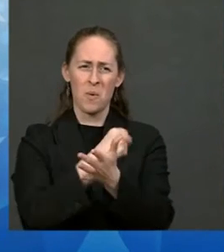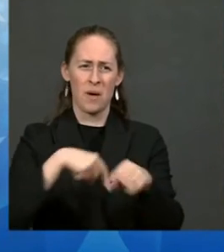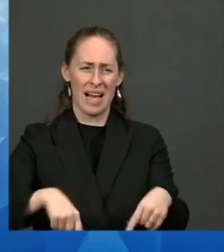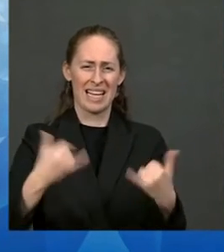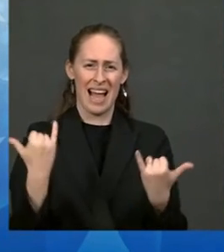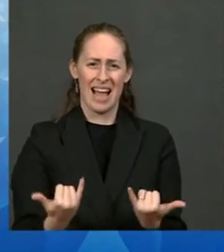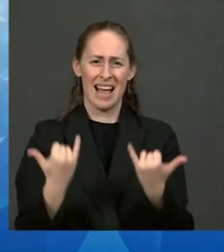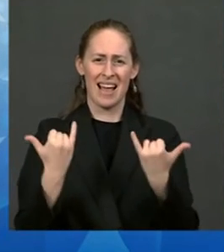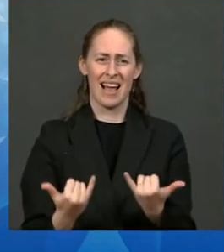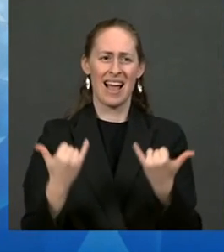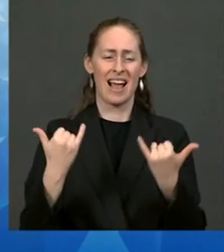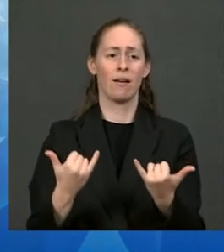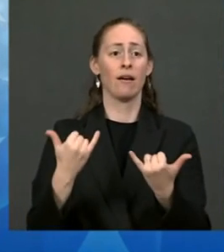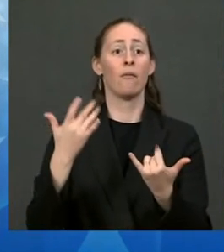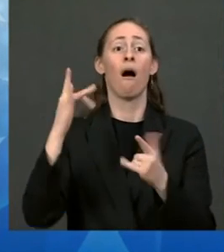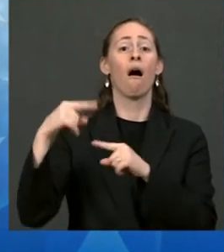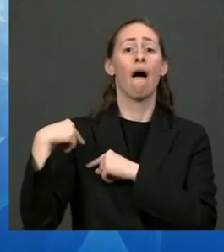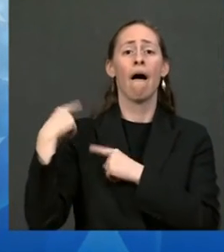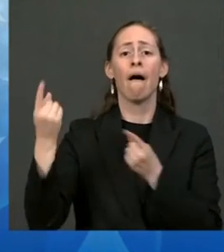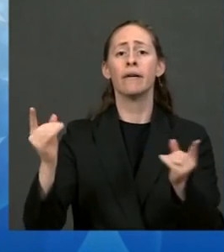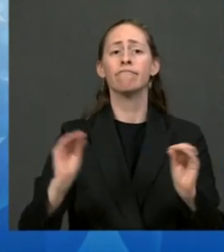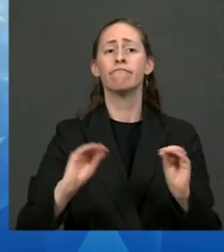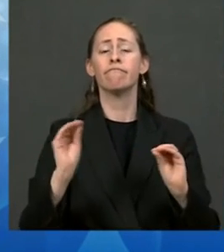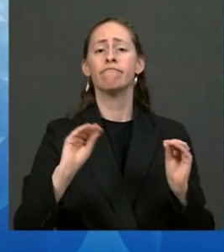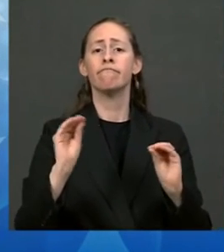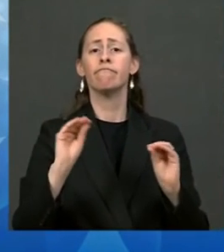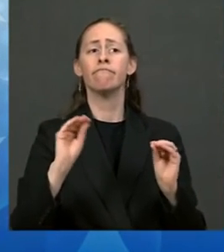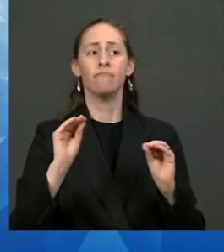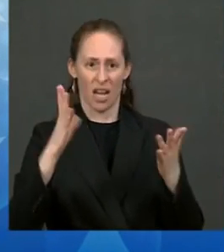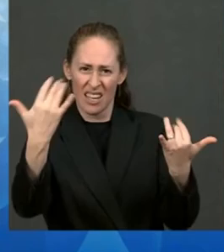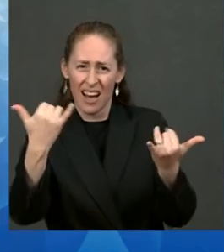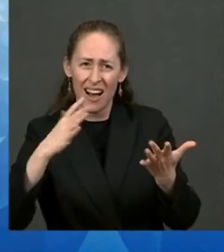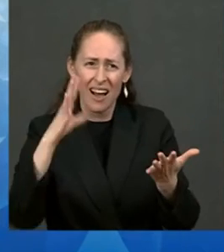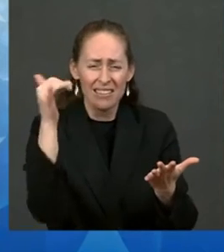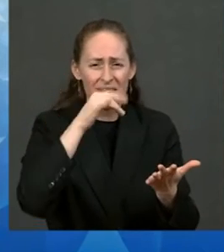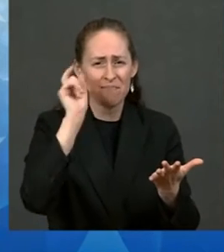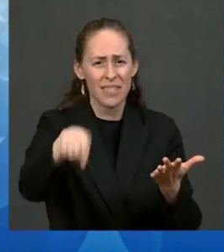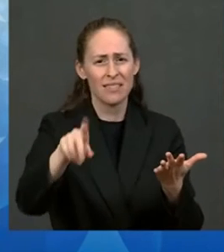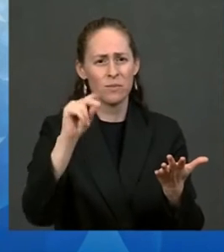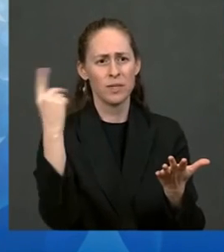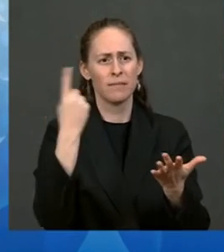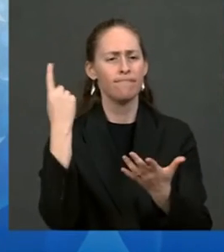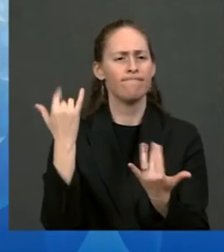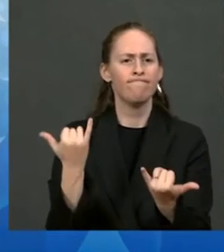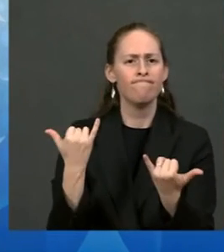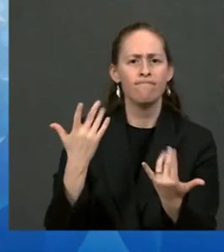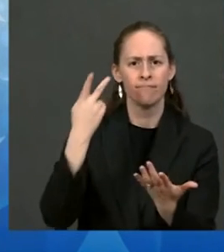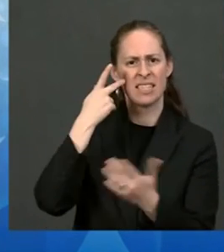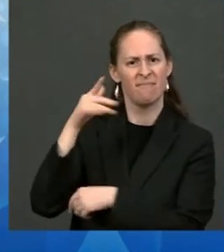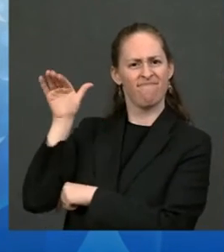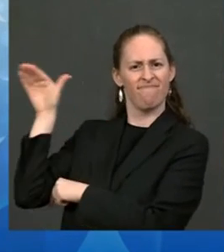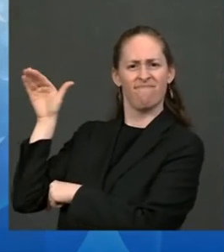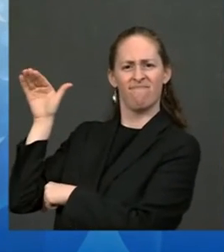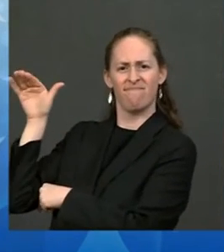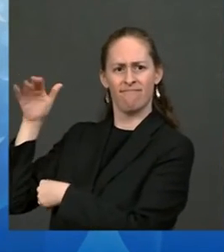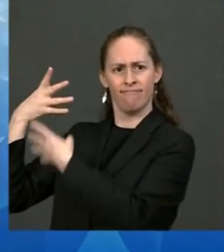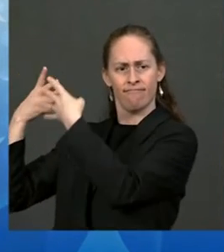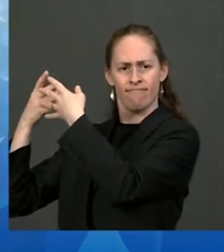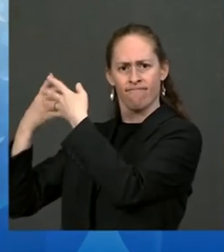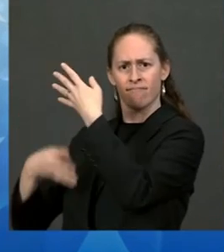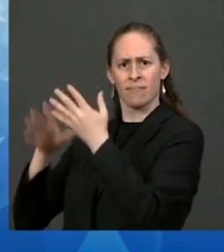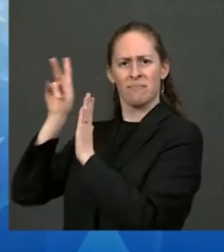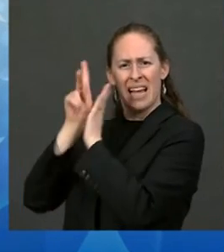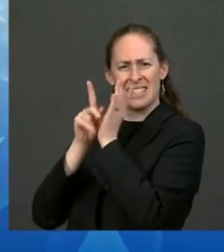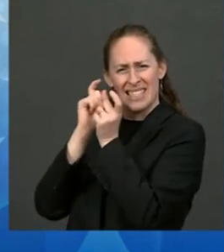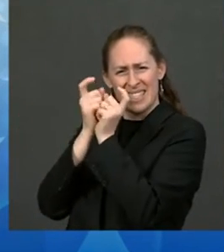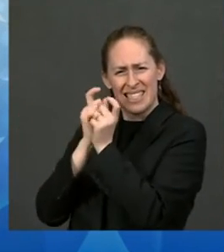inaction and apathy, to take Native issues to the forefront of policy discussions and to ensure tribal